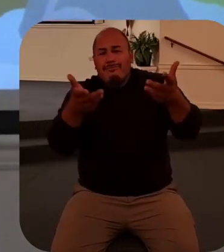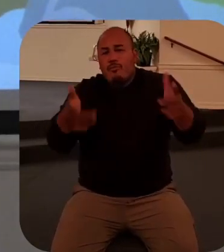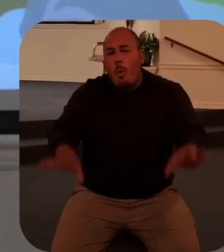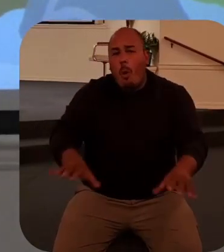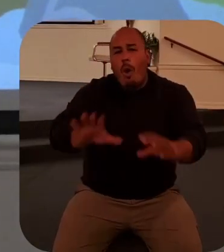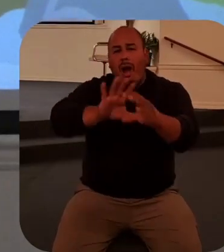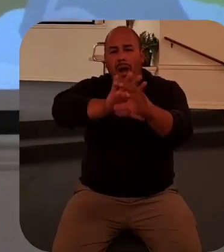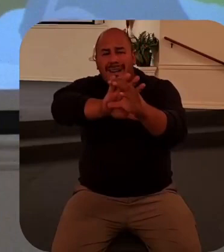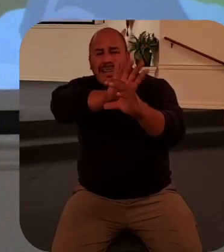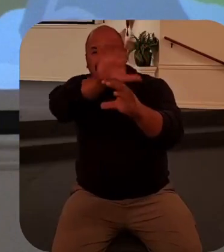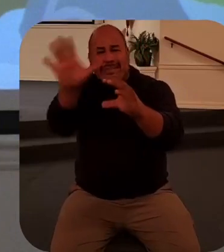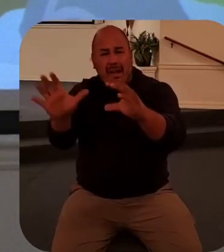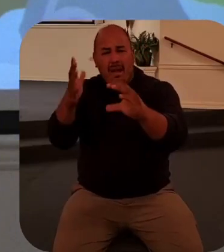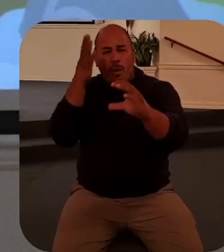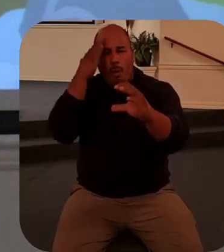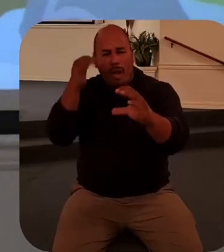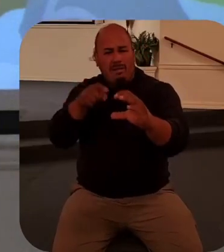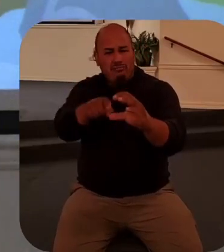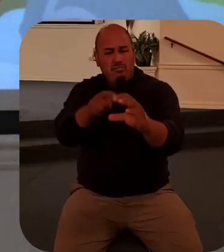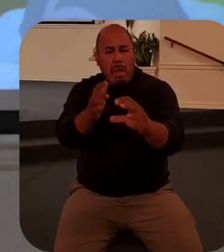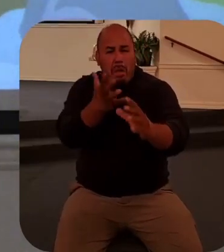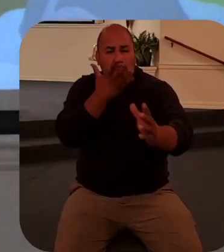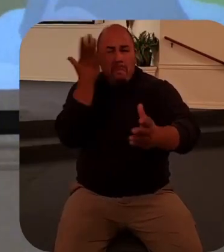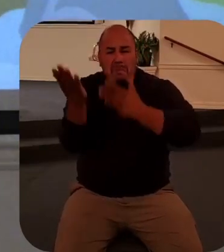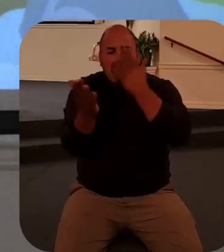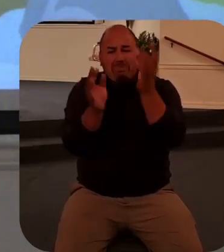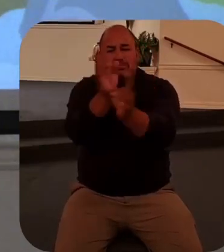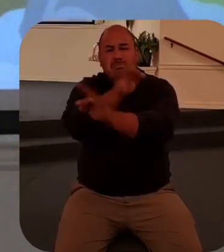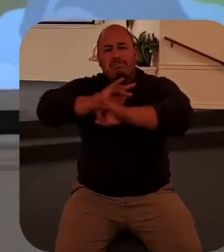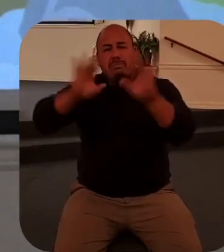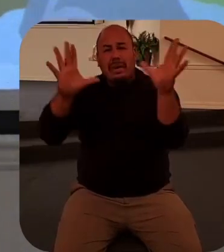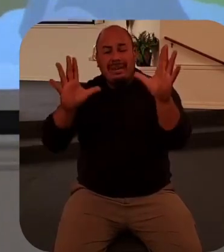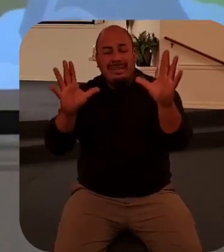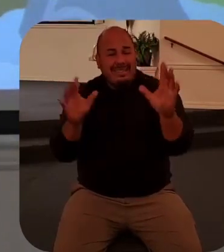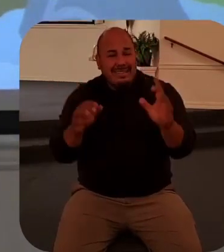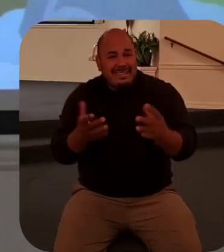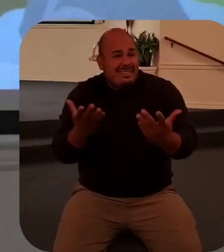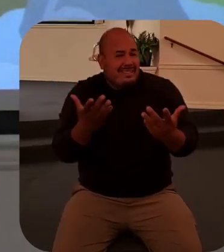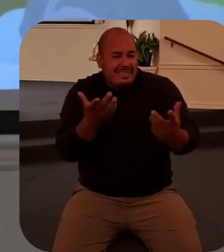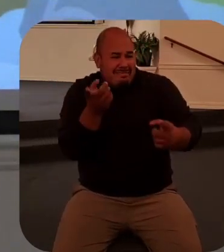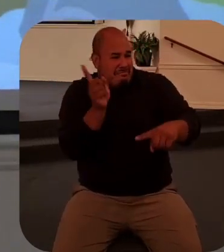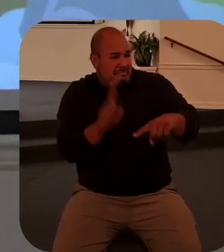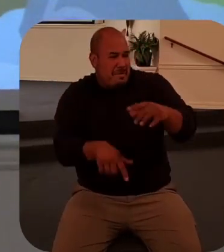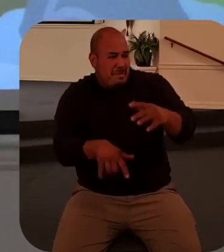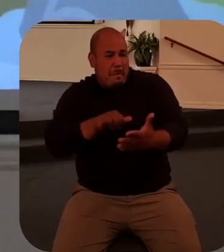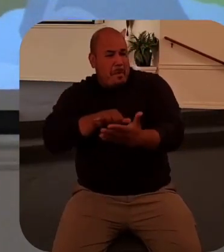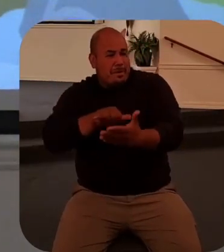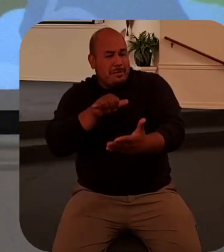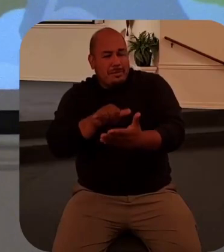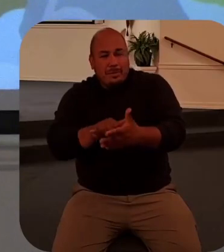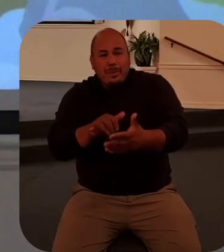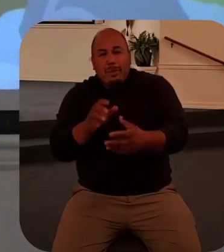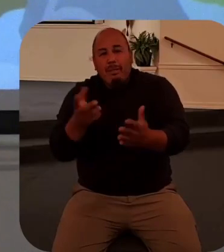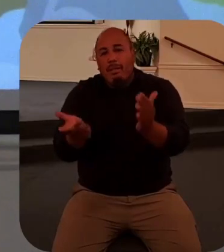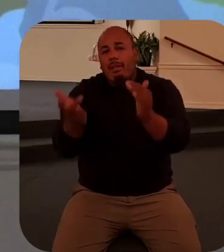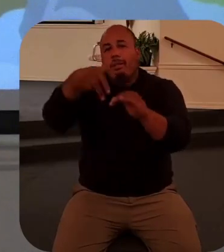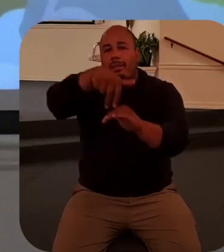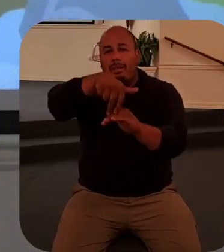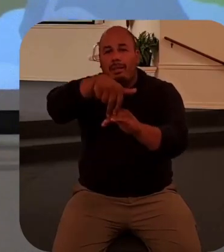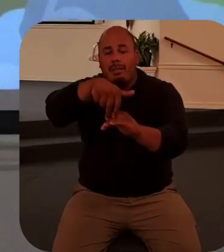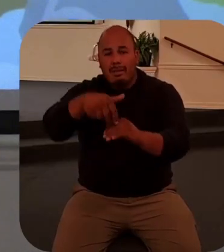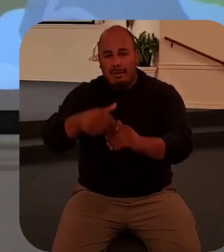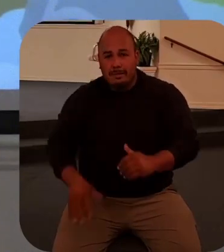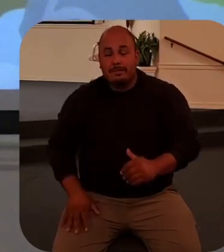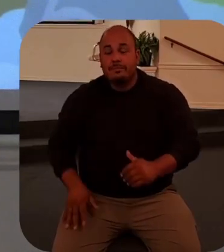already decomposing maybe no one imagined that even Jesus could accomplish that and so